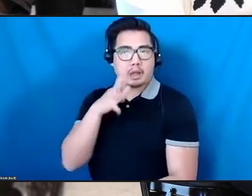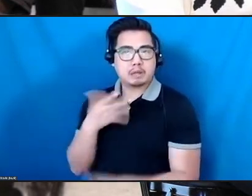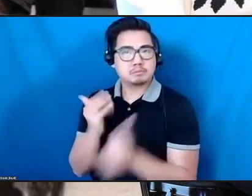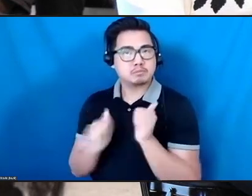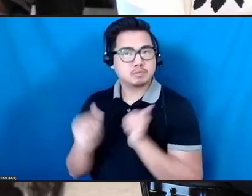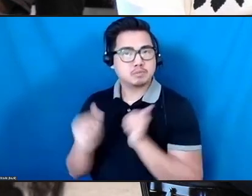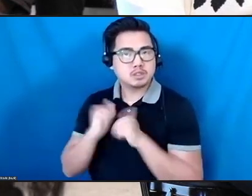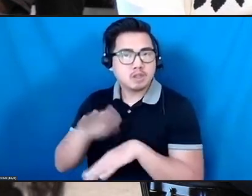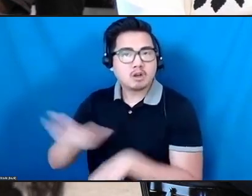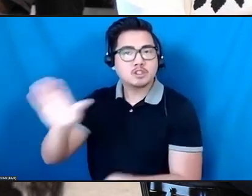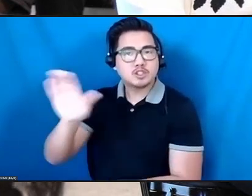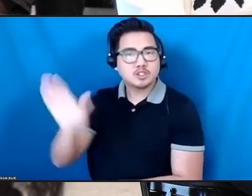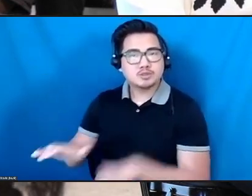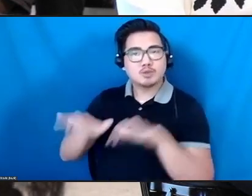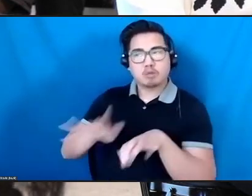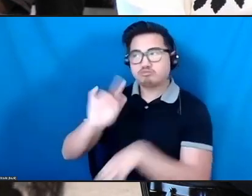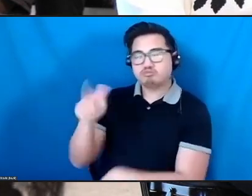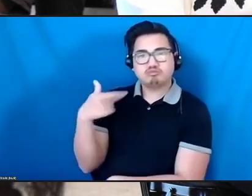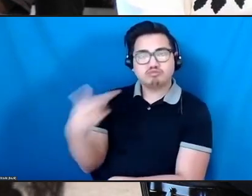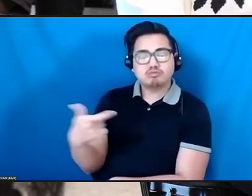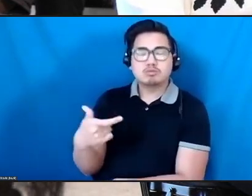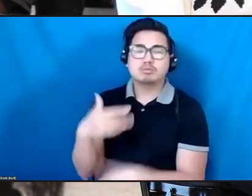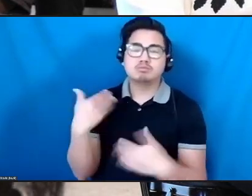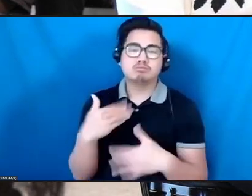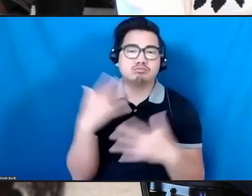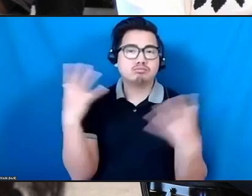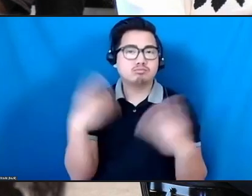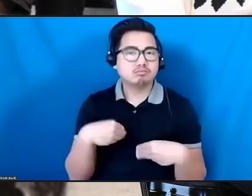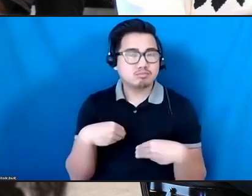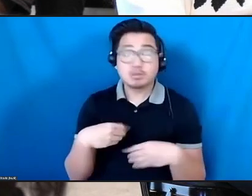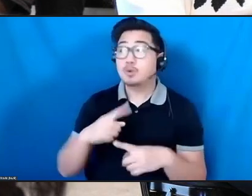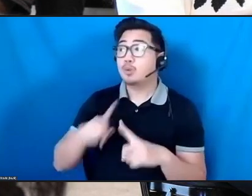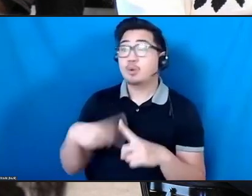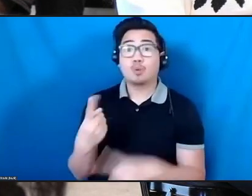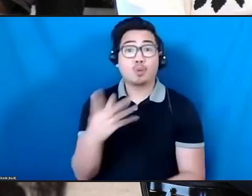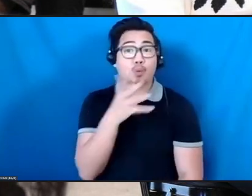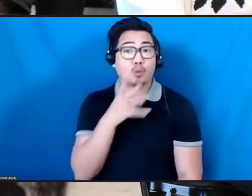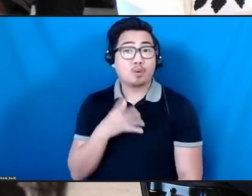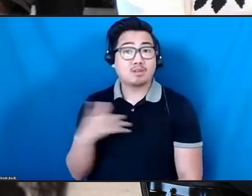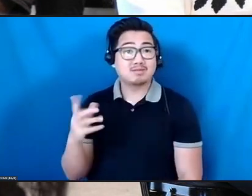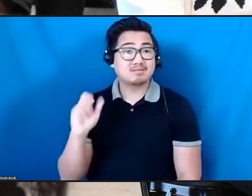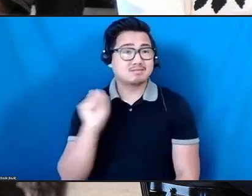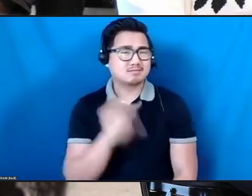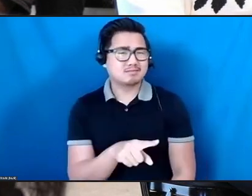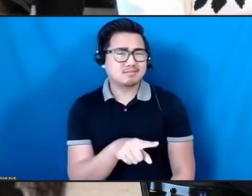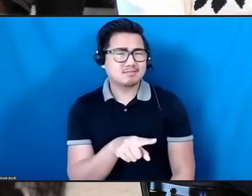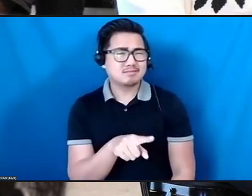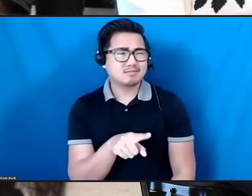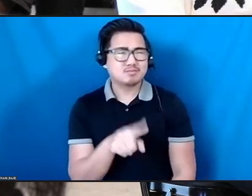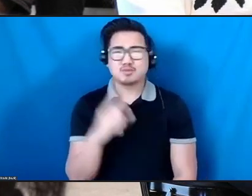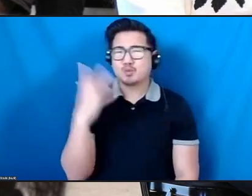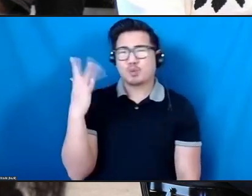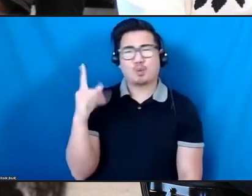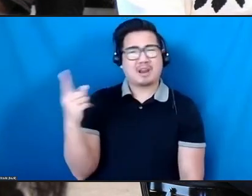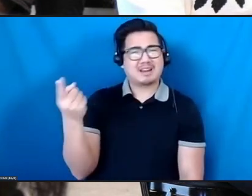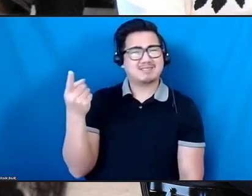when the ladies on Skype, one of them asked, why were we denied our visa?